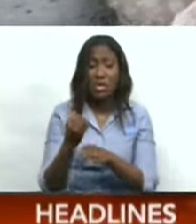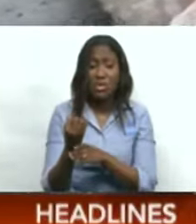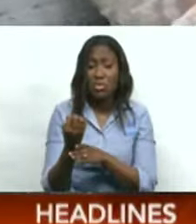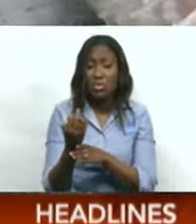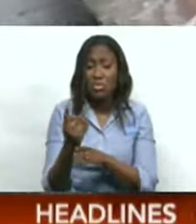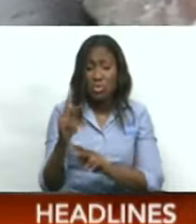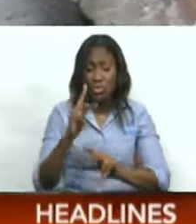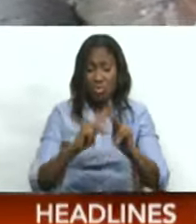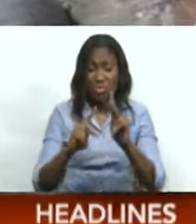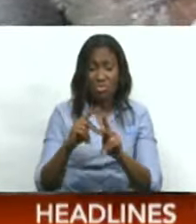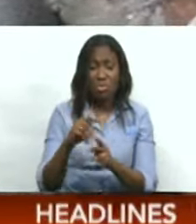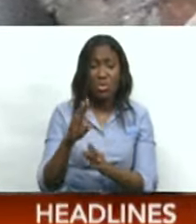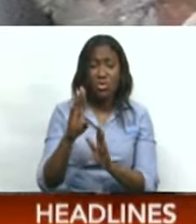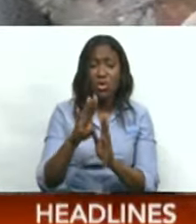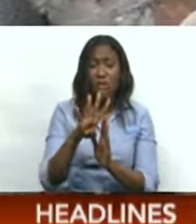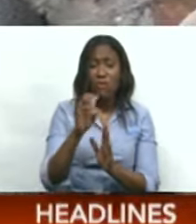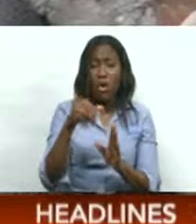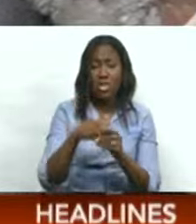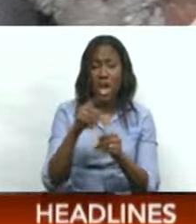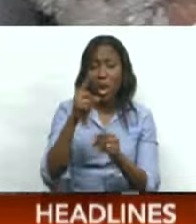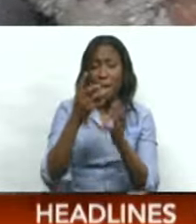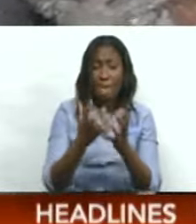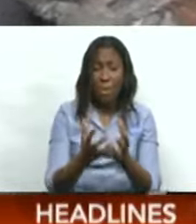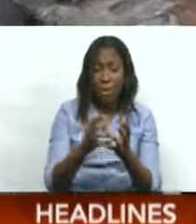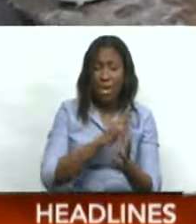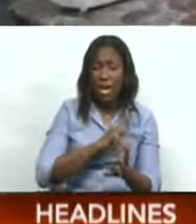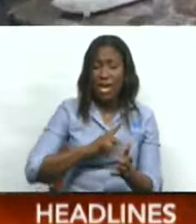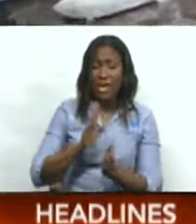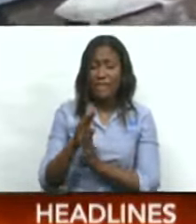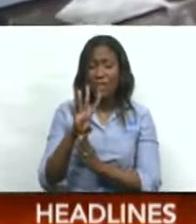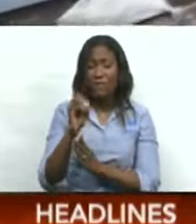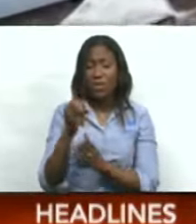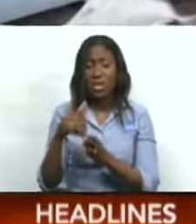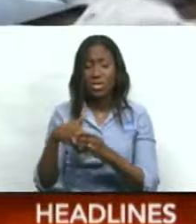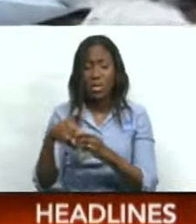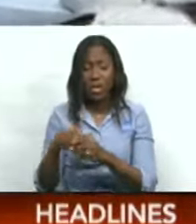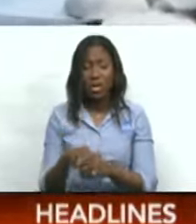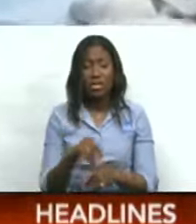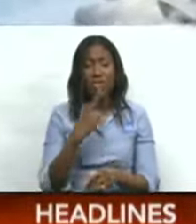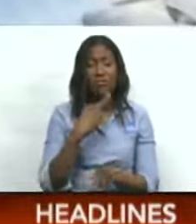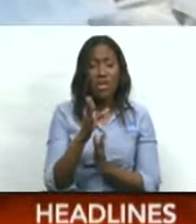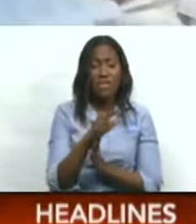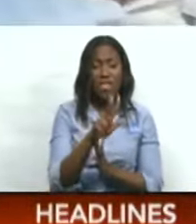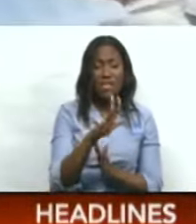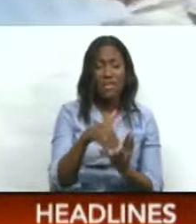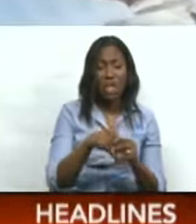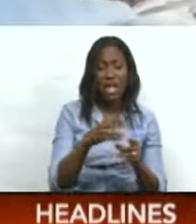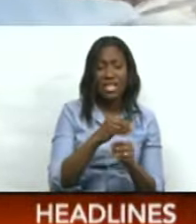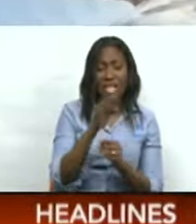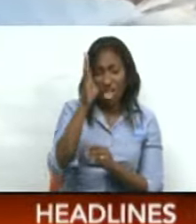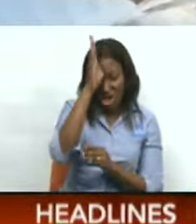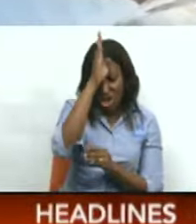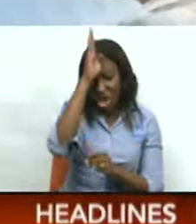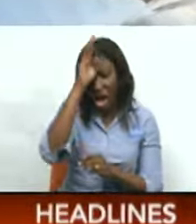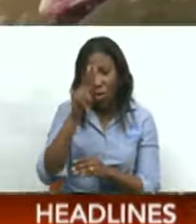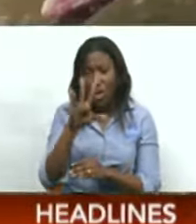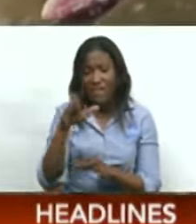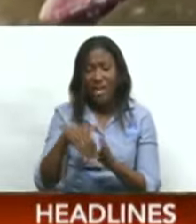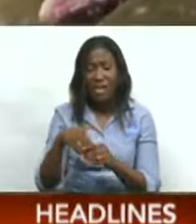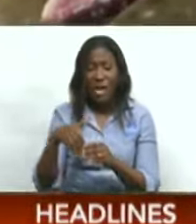carried sold for $40 per pong, kingfish $40, redfish for $35 and shark for $25.